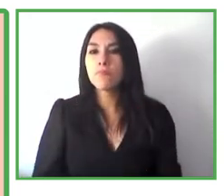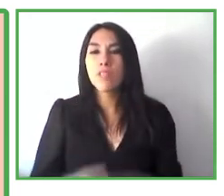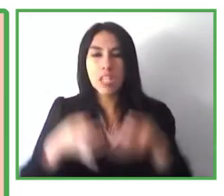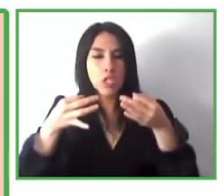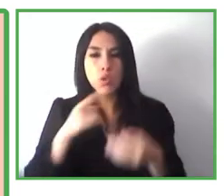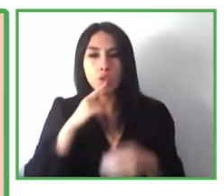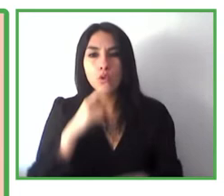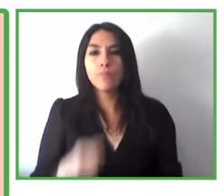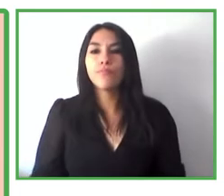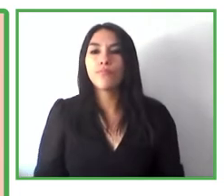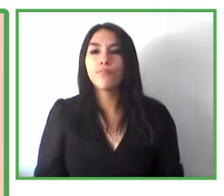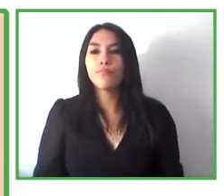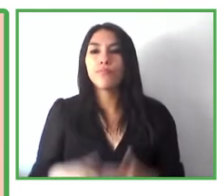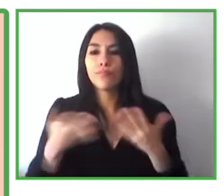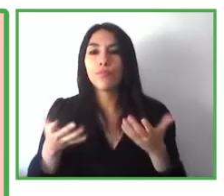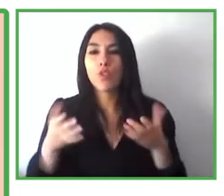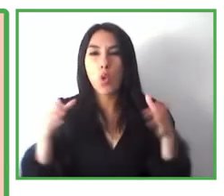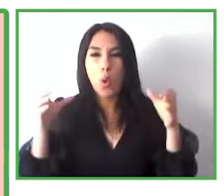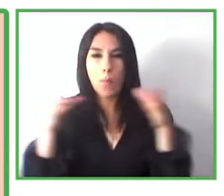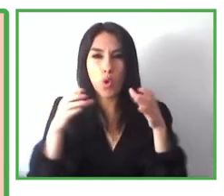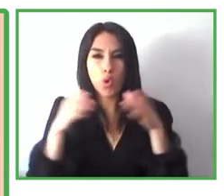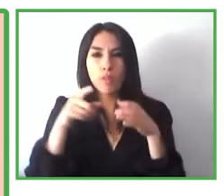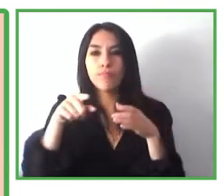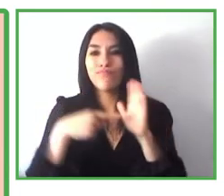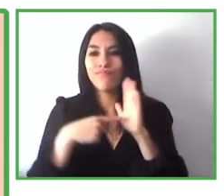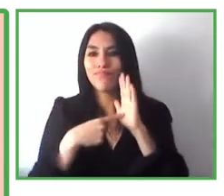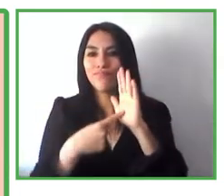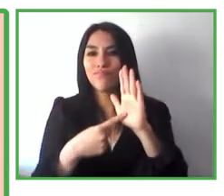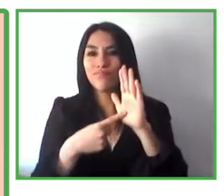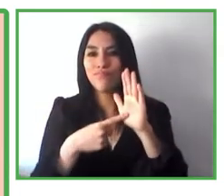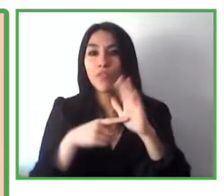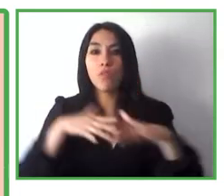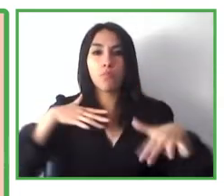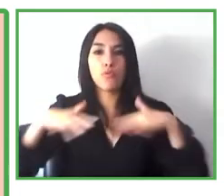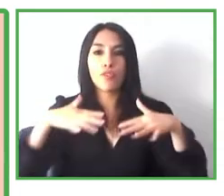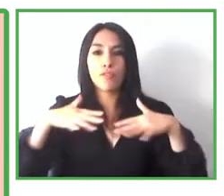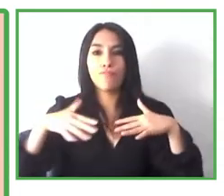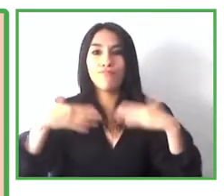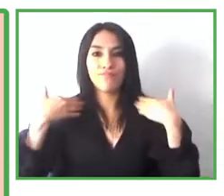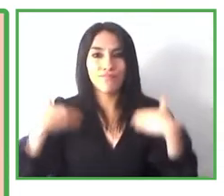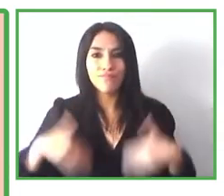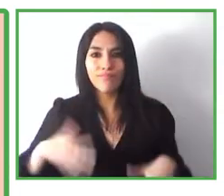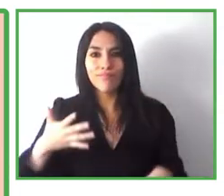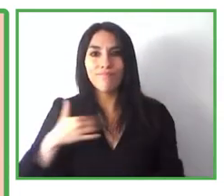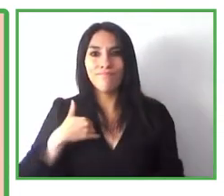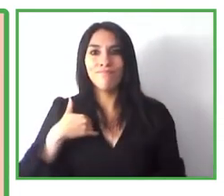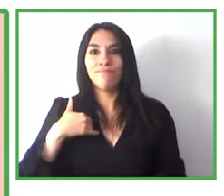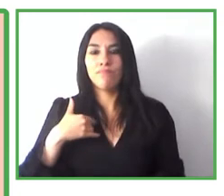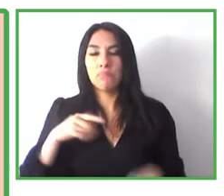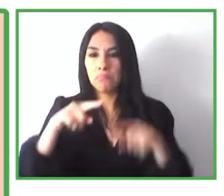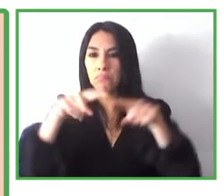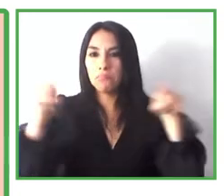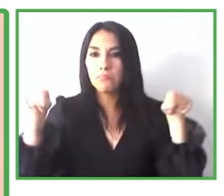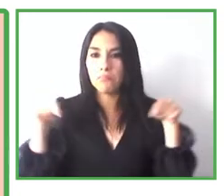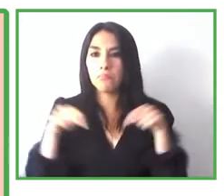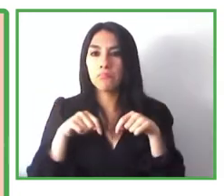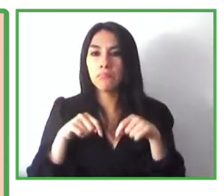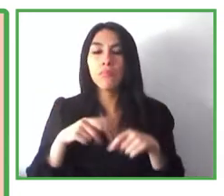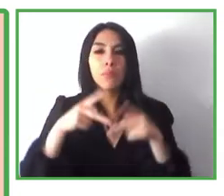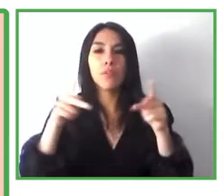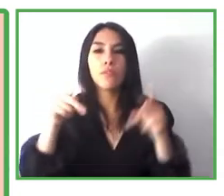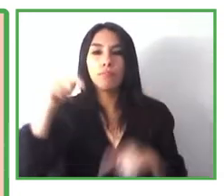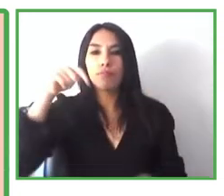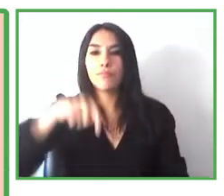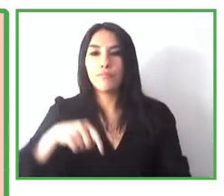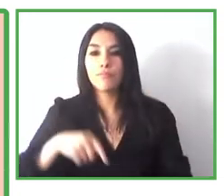So basically that it promotes emotional and physical well-being of the customer or the user of the space. And this is